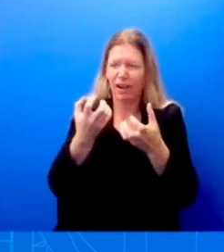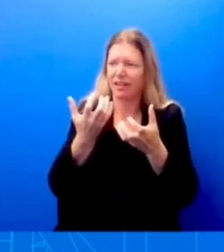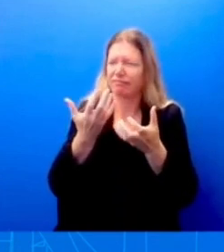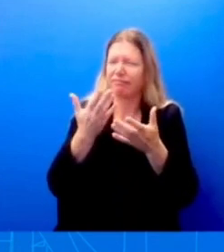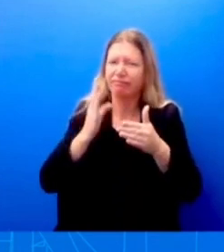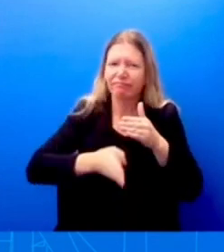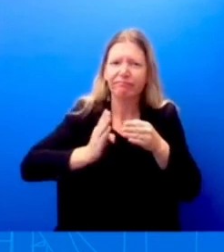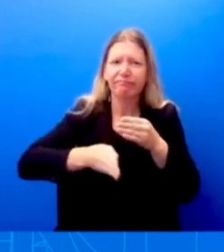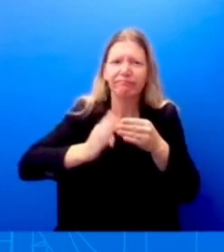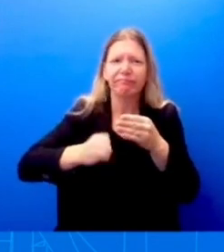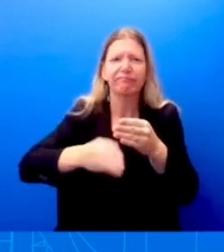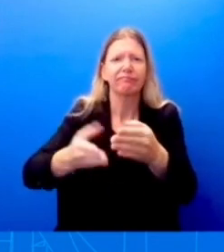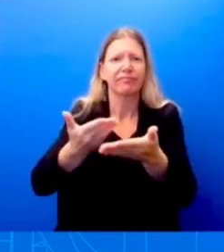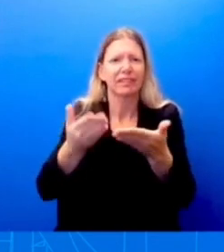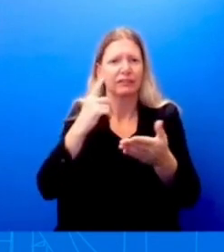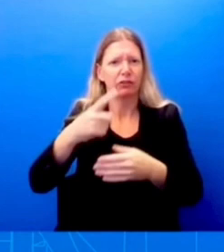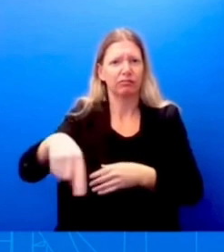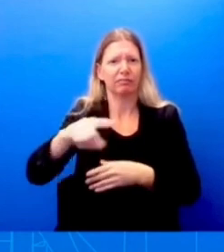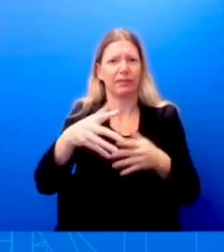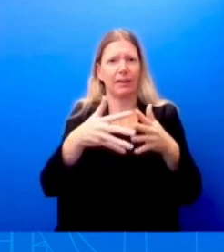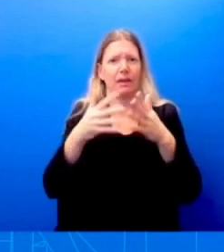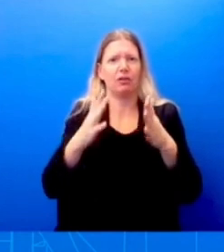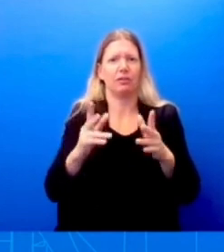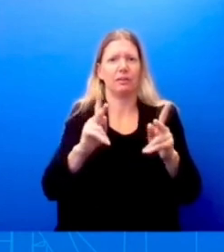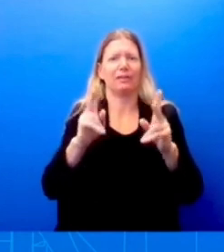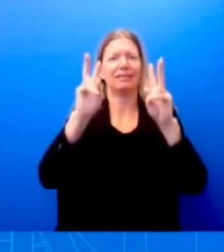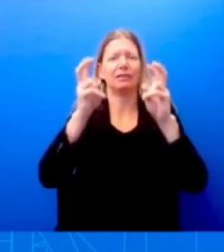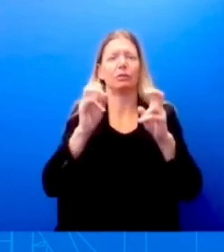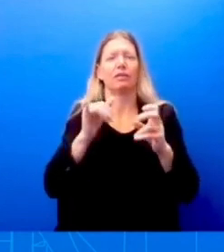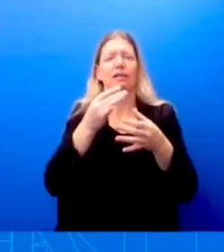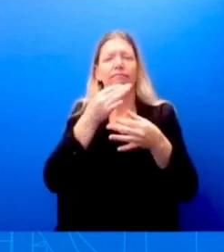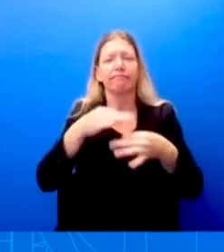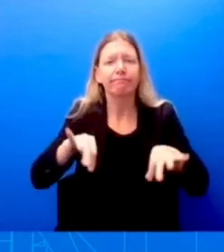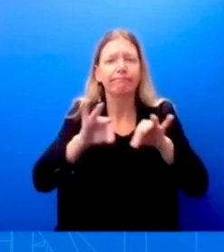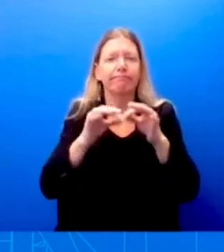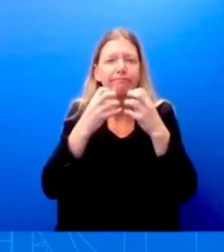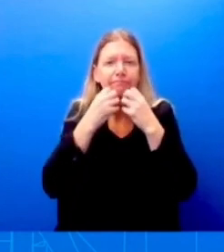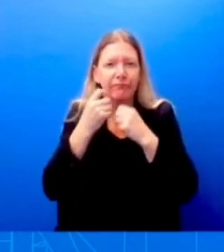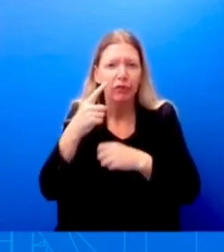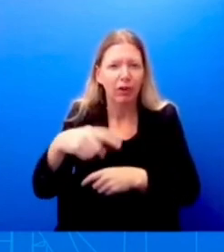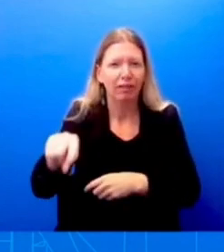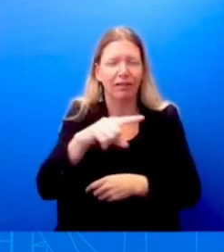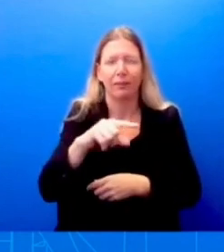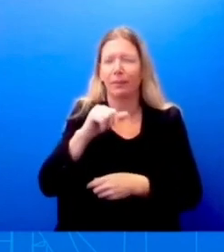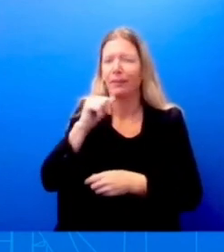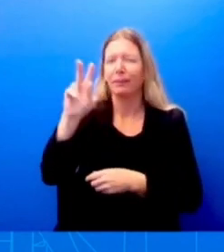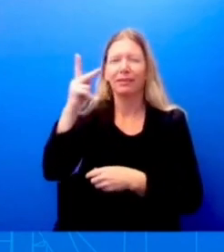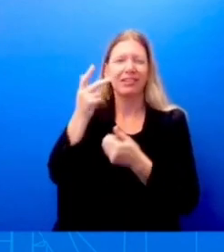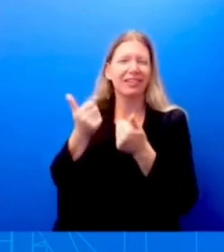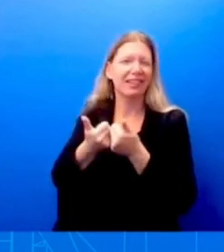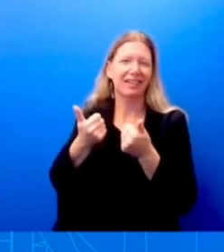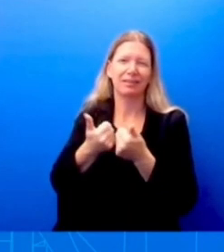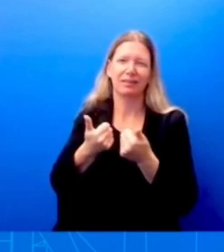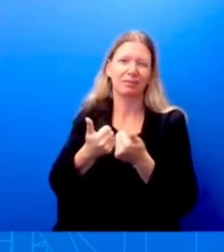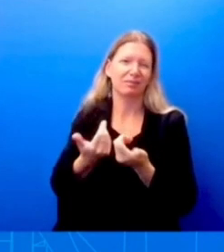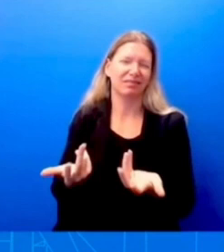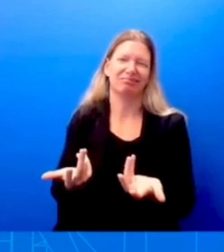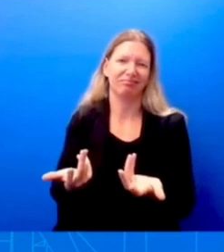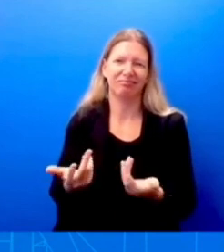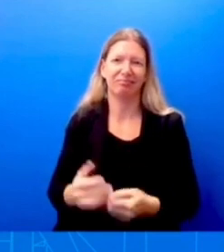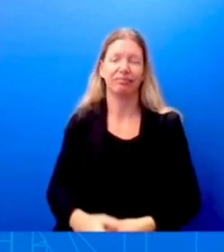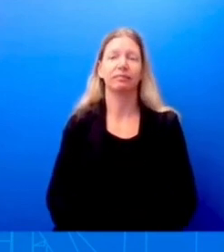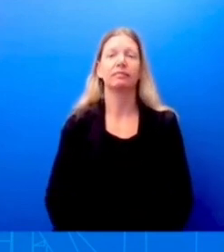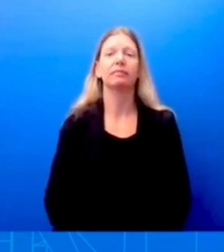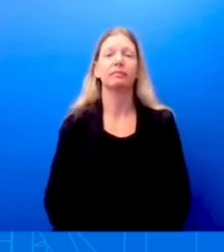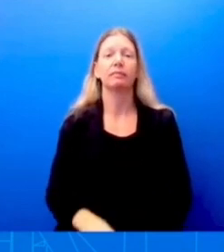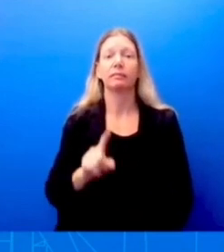these political stunts that they're clearly focused on. Good man. three U.S. Marines were killed in this Osprey crash in Australia during a training